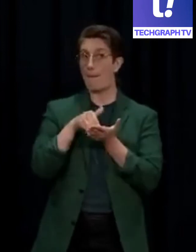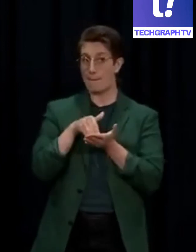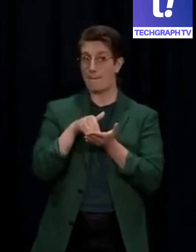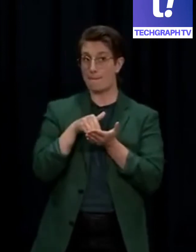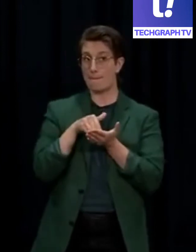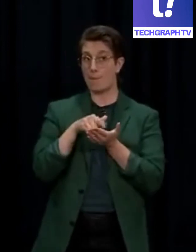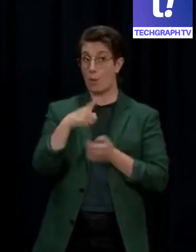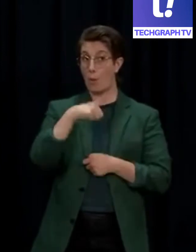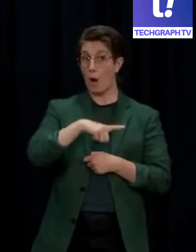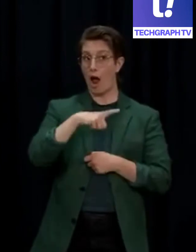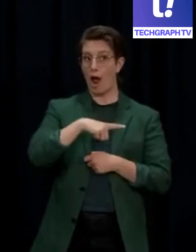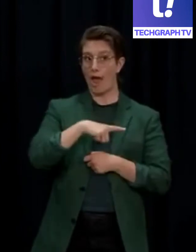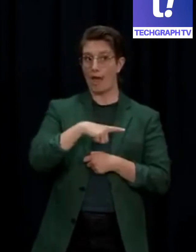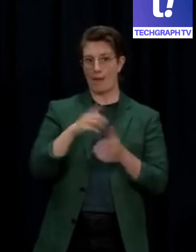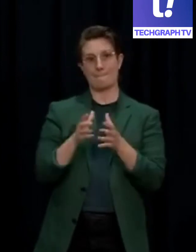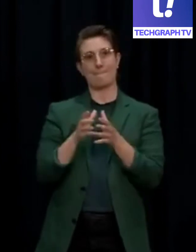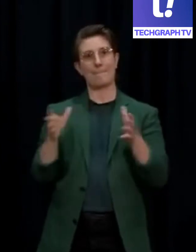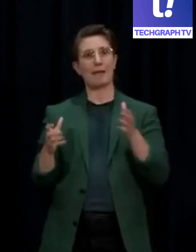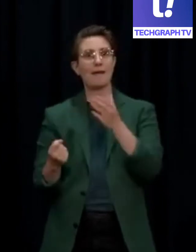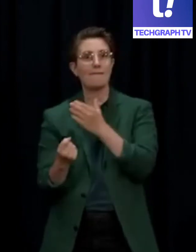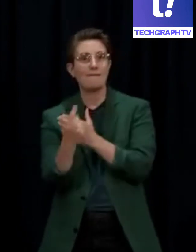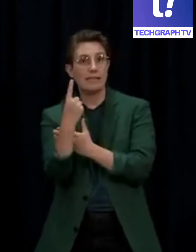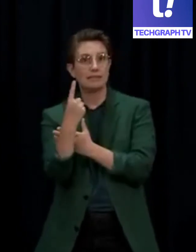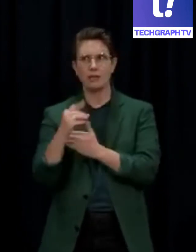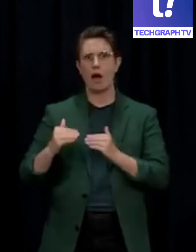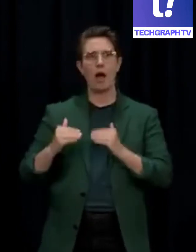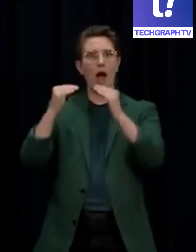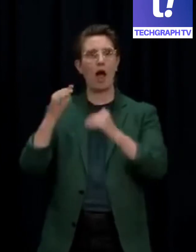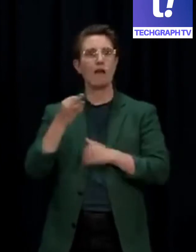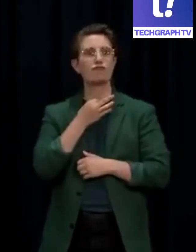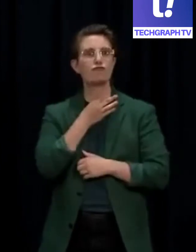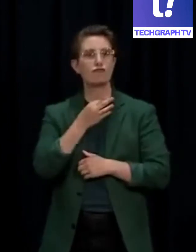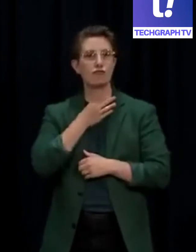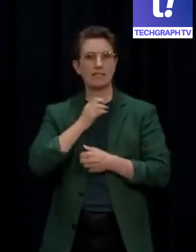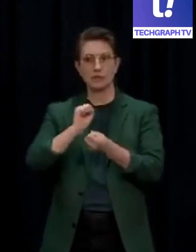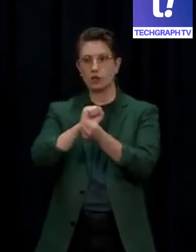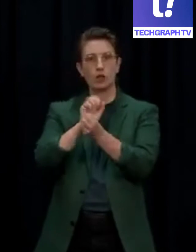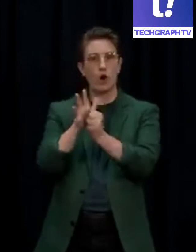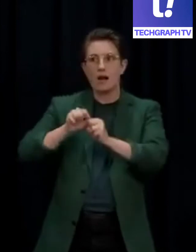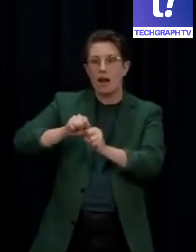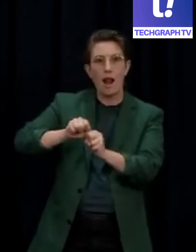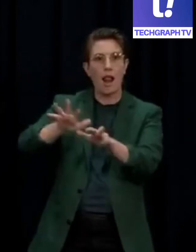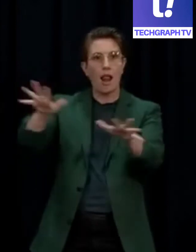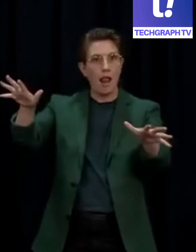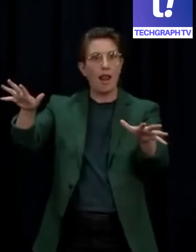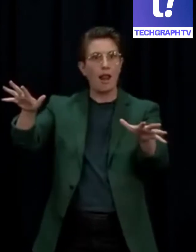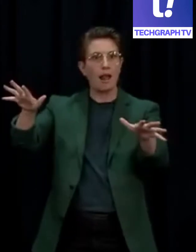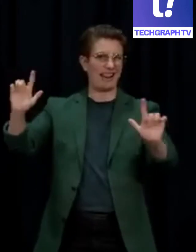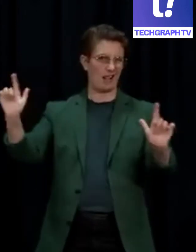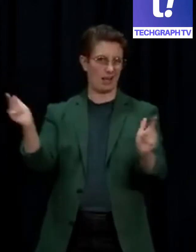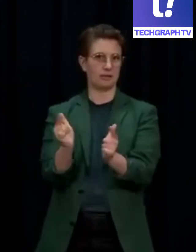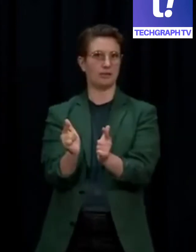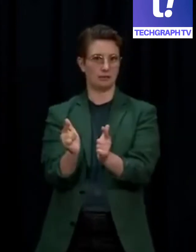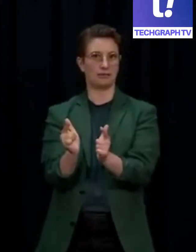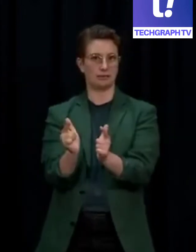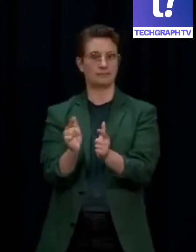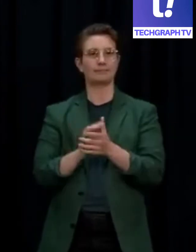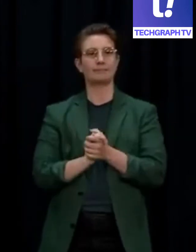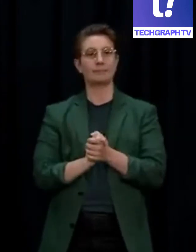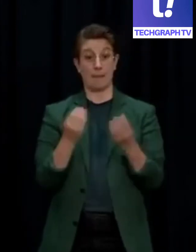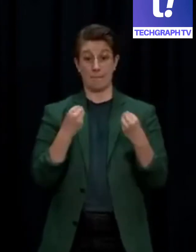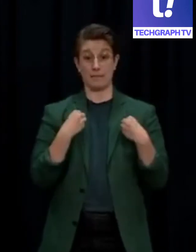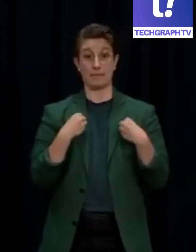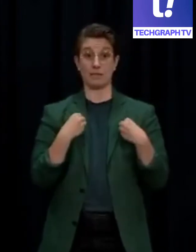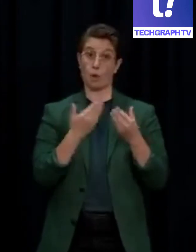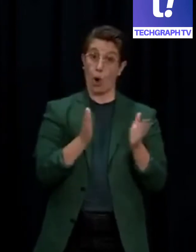are high risk. Hospitality businesses can open, but are capped at 100 people indoors, and customers must be